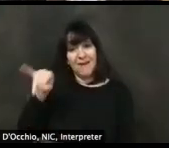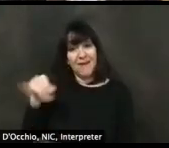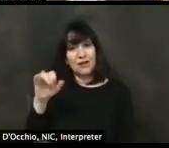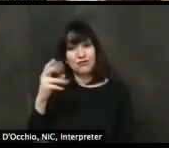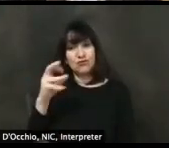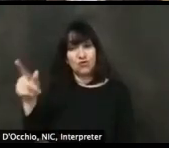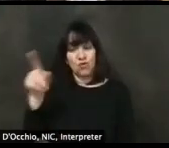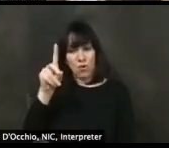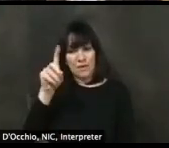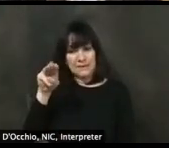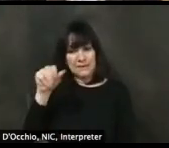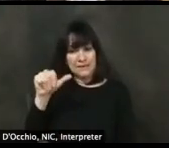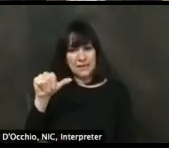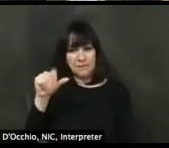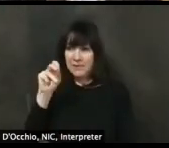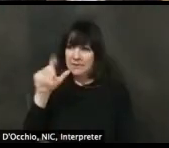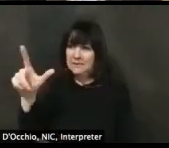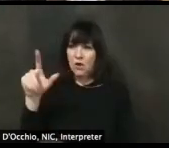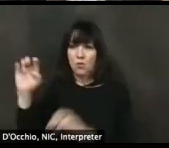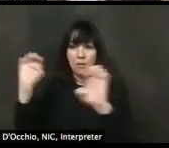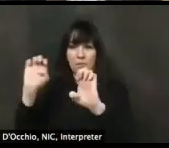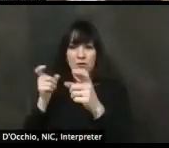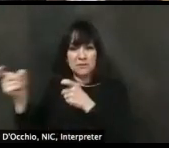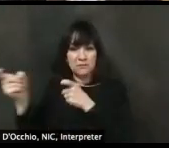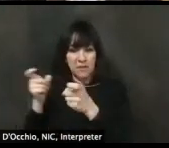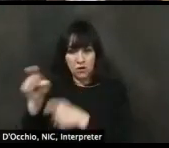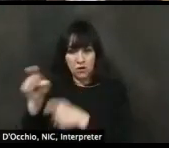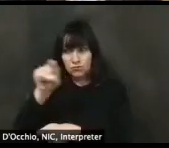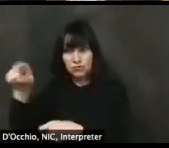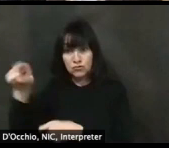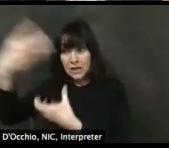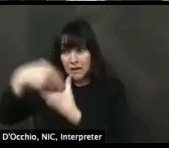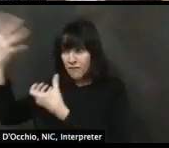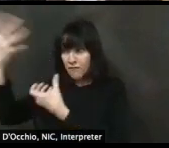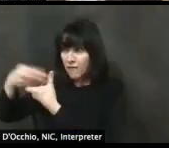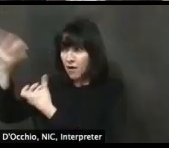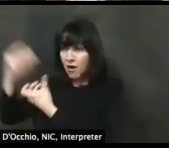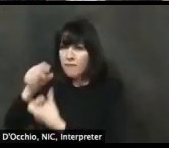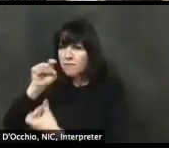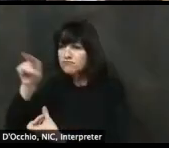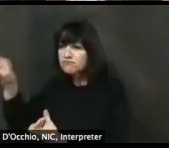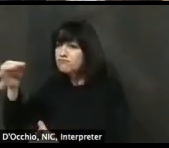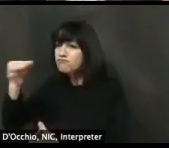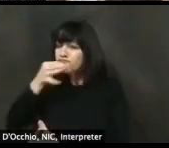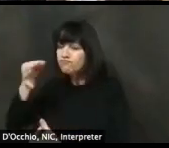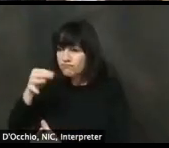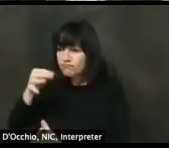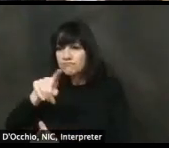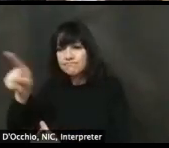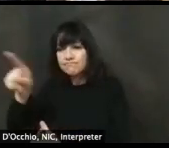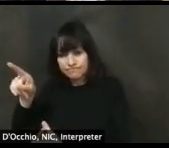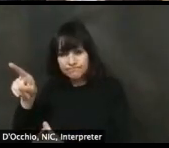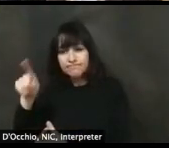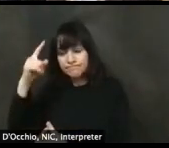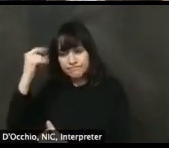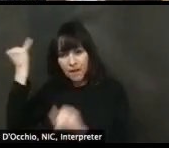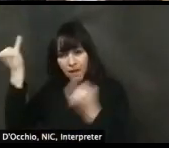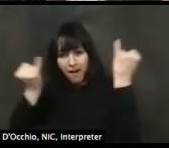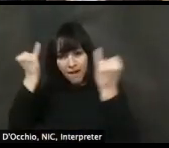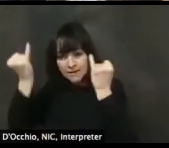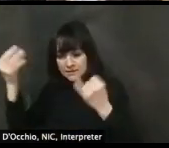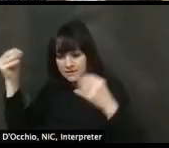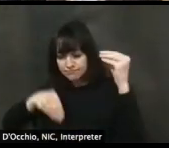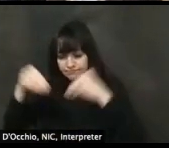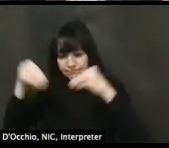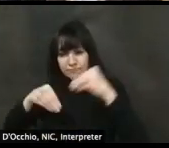have put forth, uh, the best plan to continue to keep Delawareans safe. And that safety measure is the first